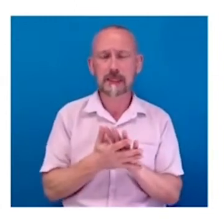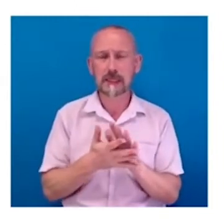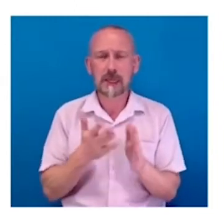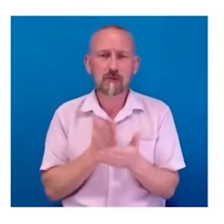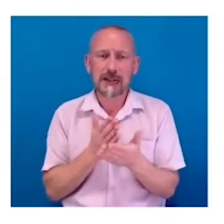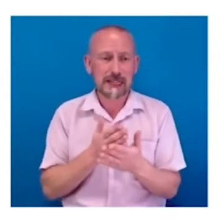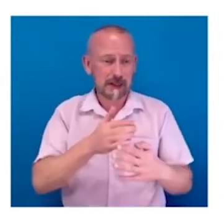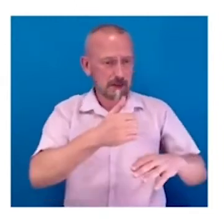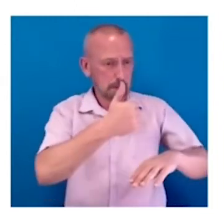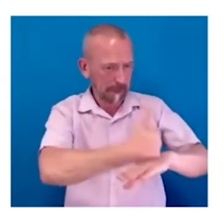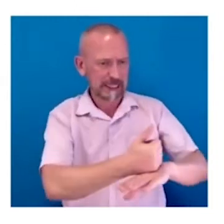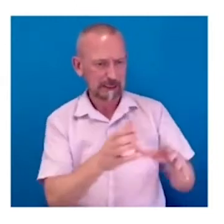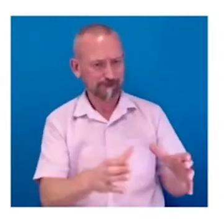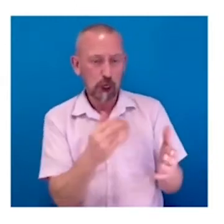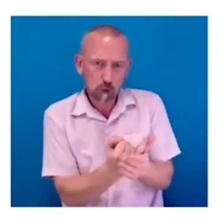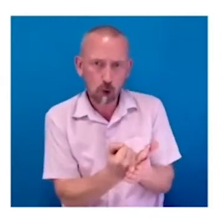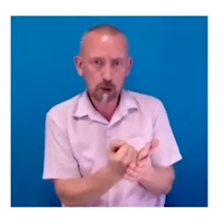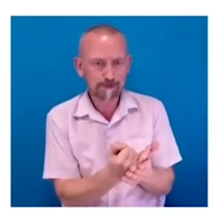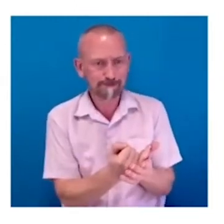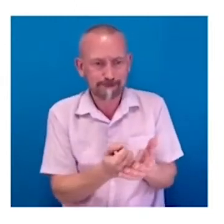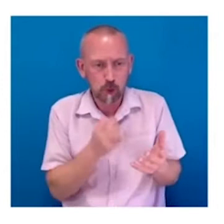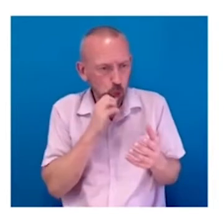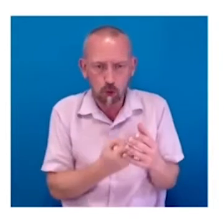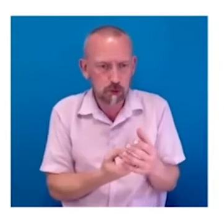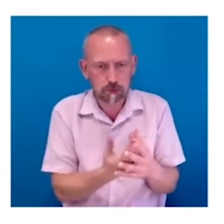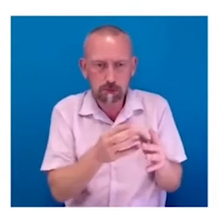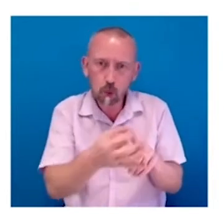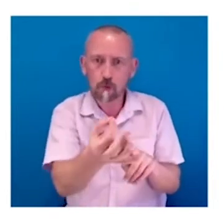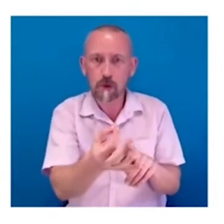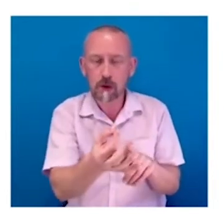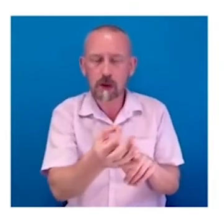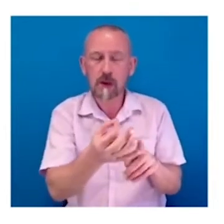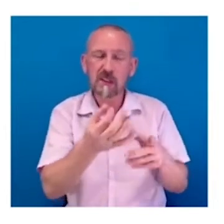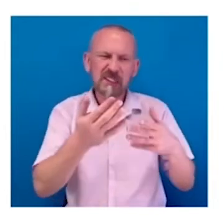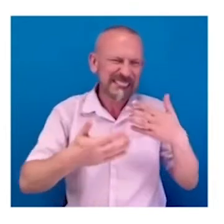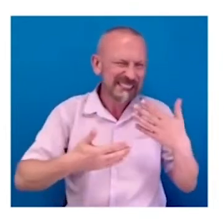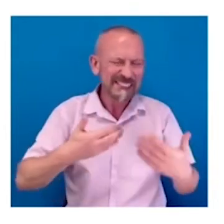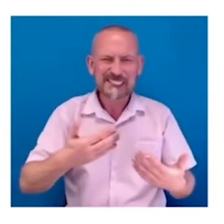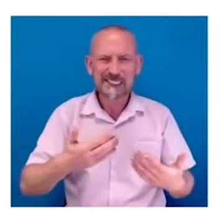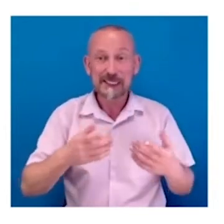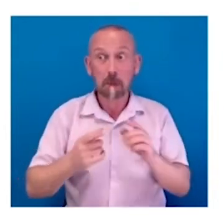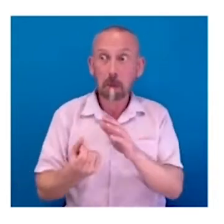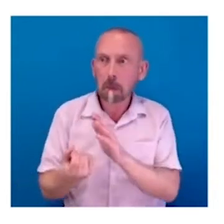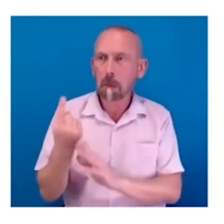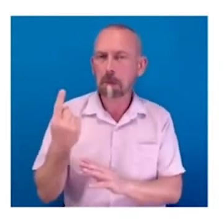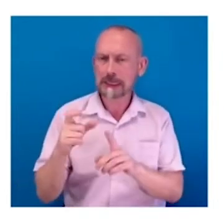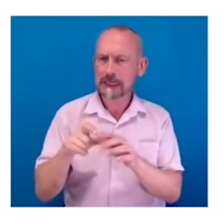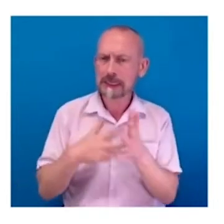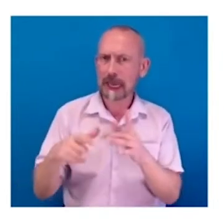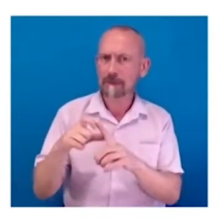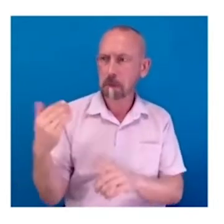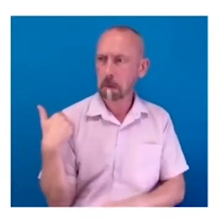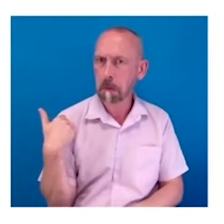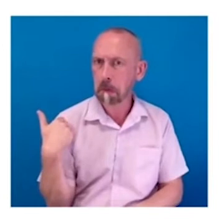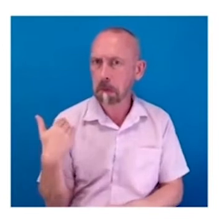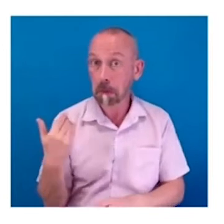we didn't know how to define that. And then, lo and behold, this opportunity comes along. David contacts me and said, do you want to get involved in this